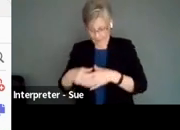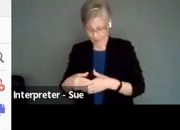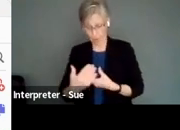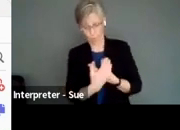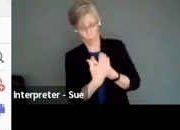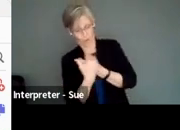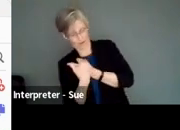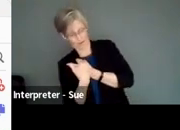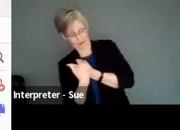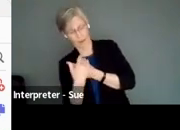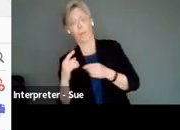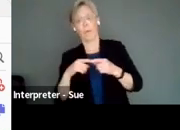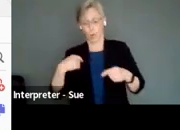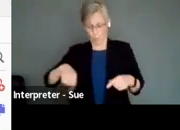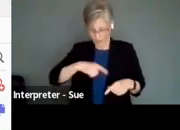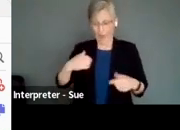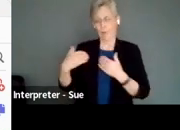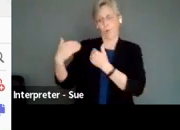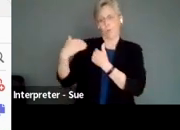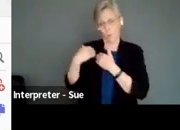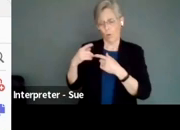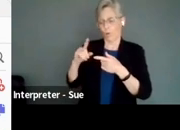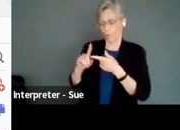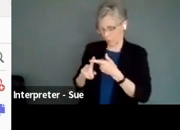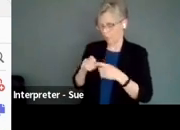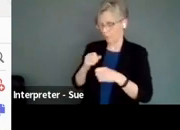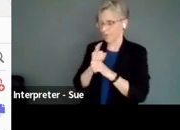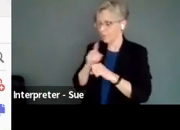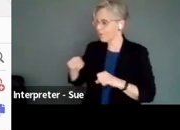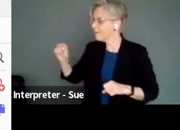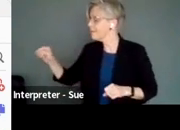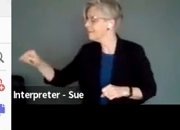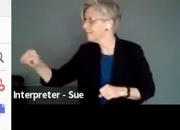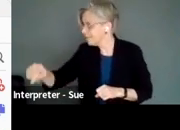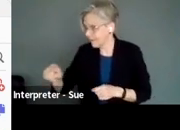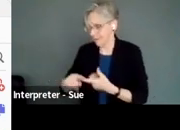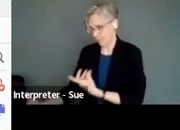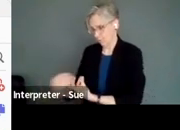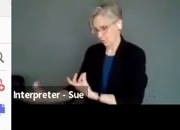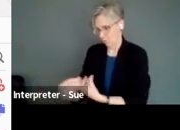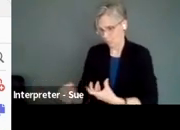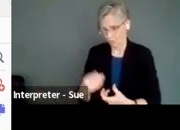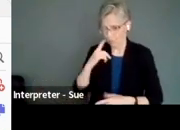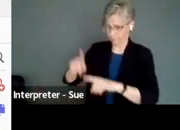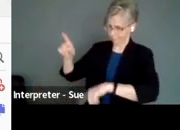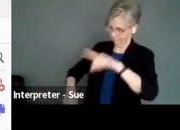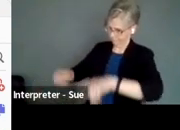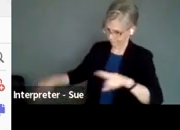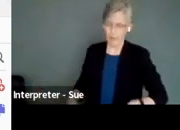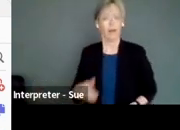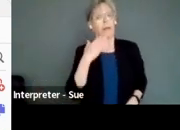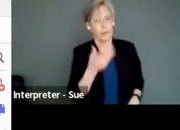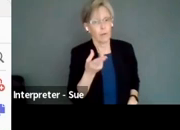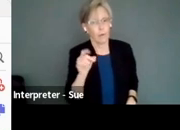we also have responsibilities to all protected classes of people and to be inclusive of our diverse peers. Okay, thank you for that Holly.